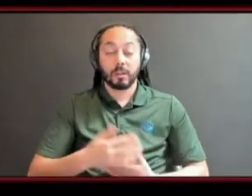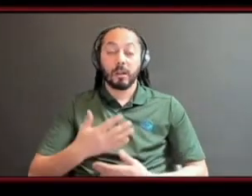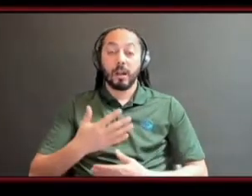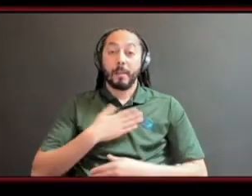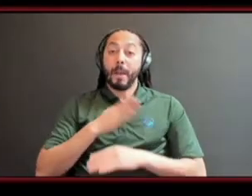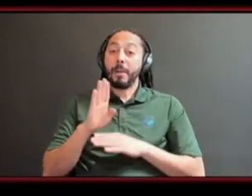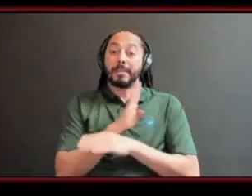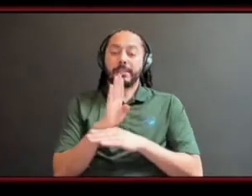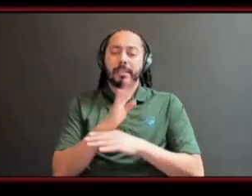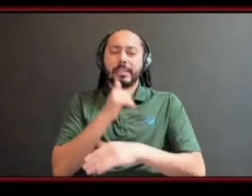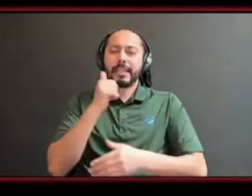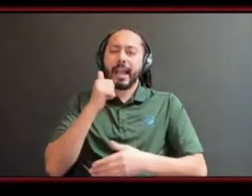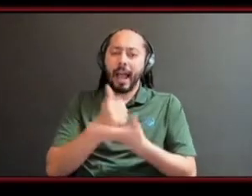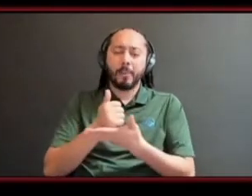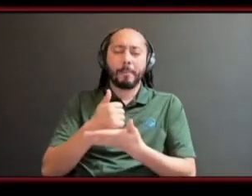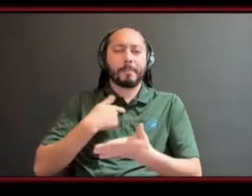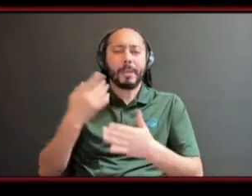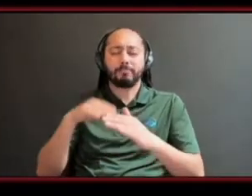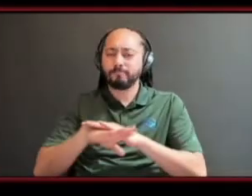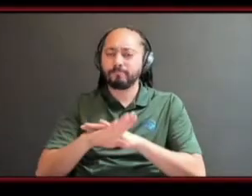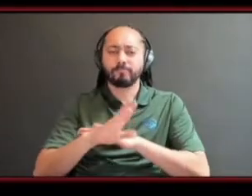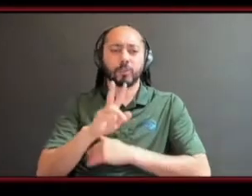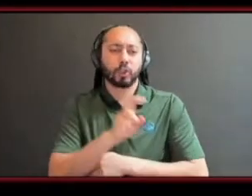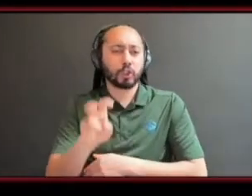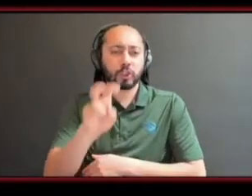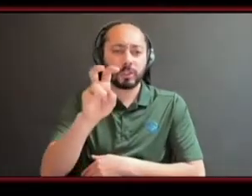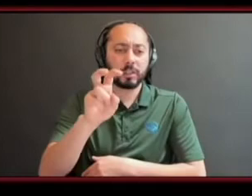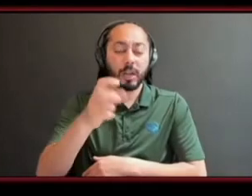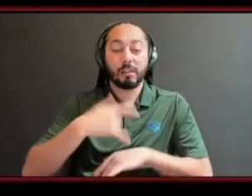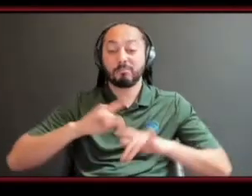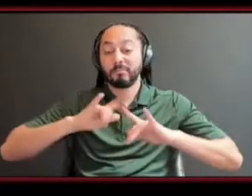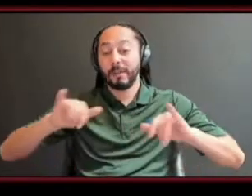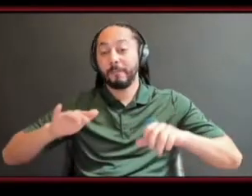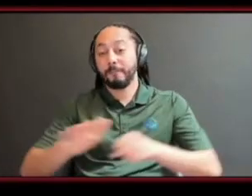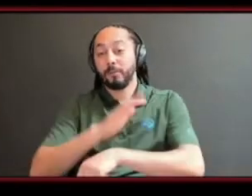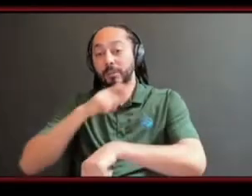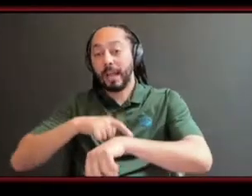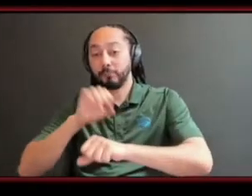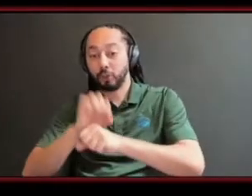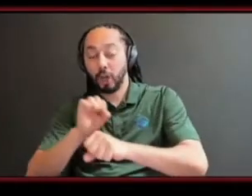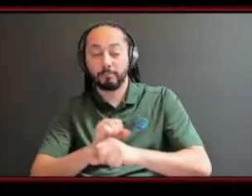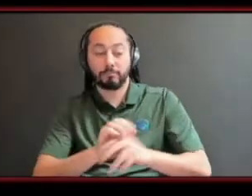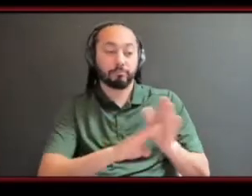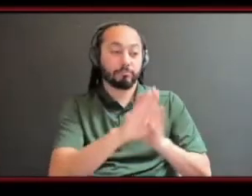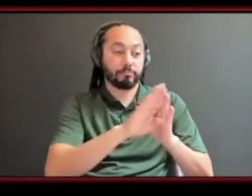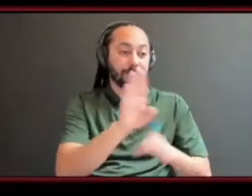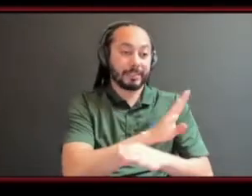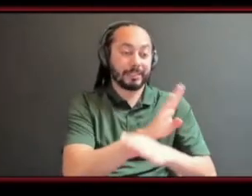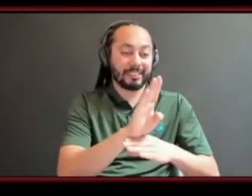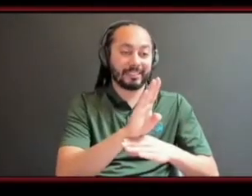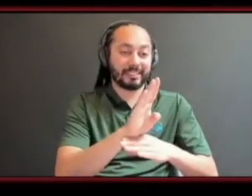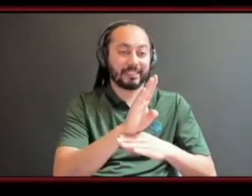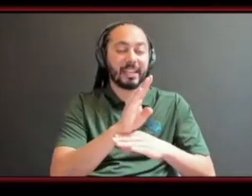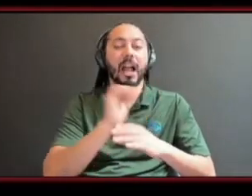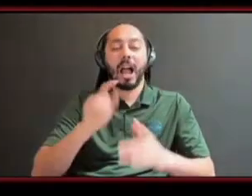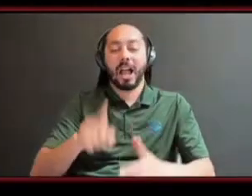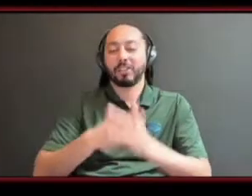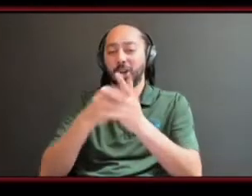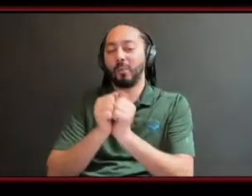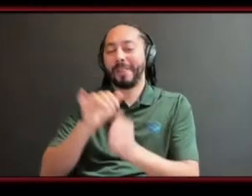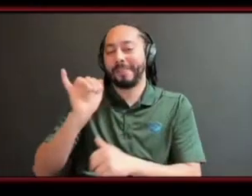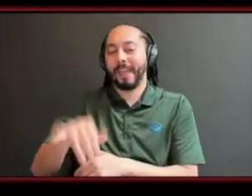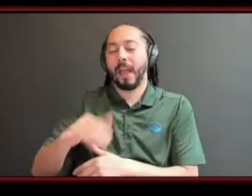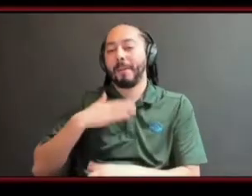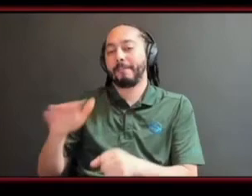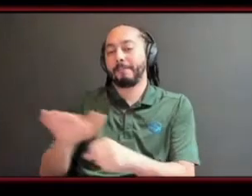um having a full-time job and working it really i used those resources to start my businesses um